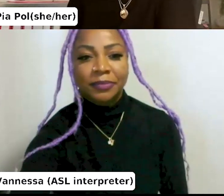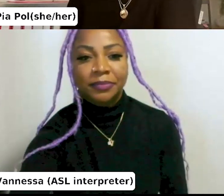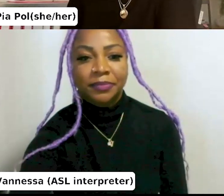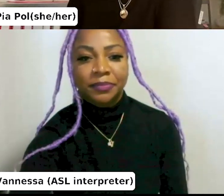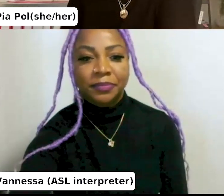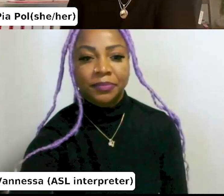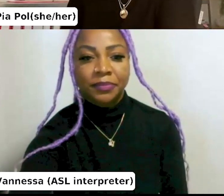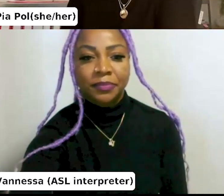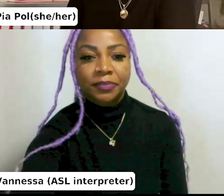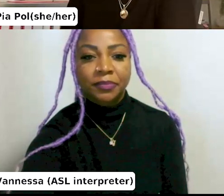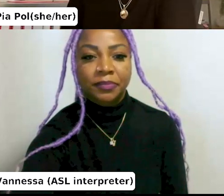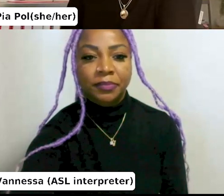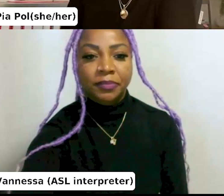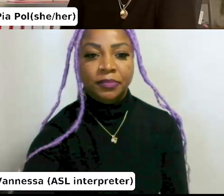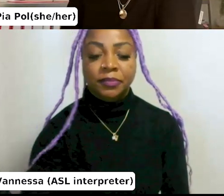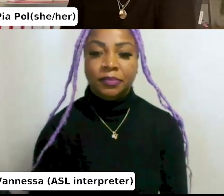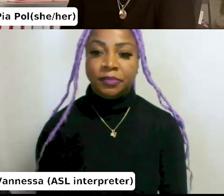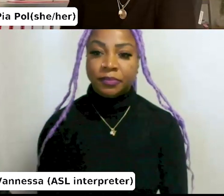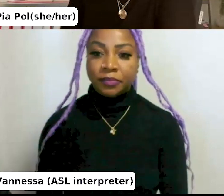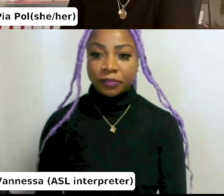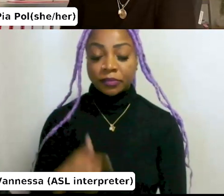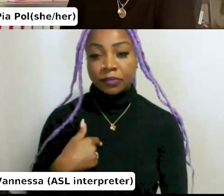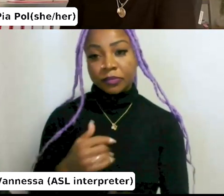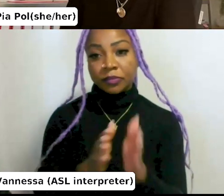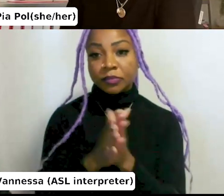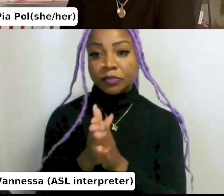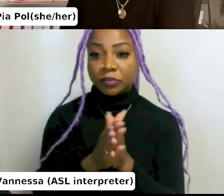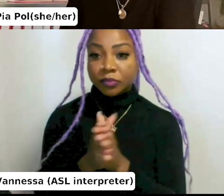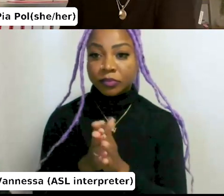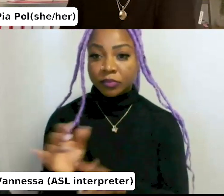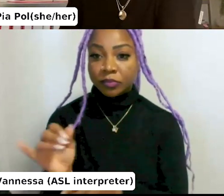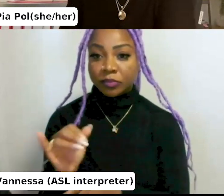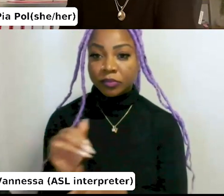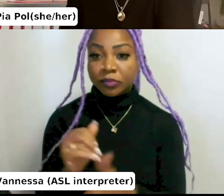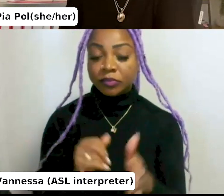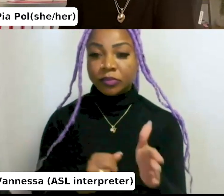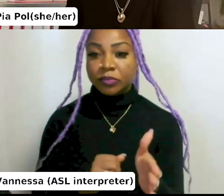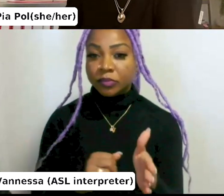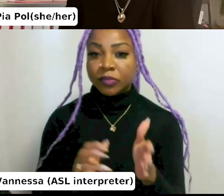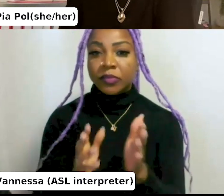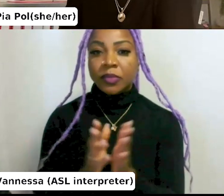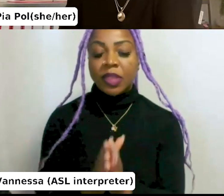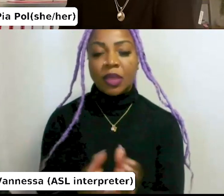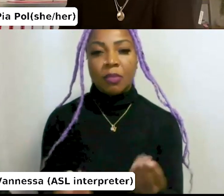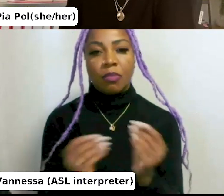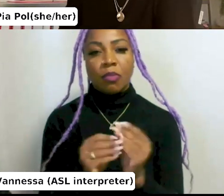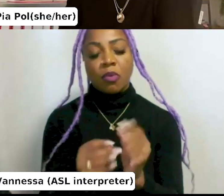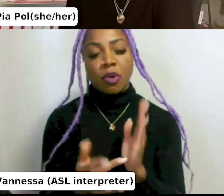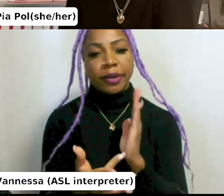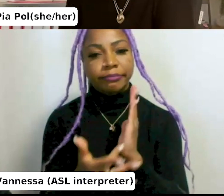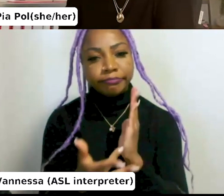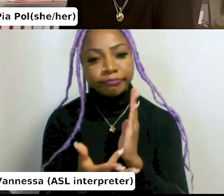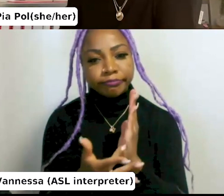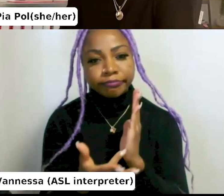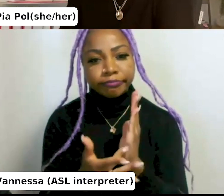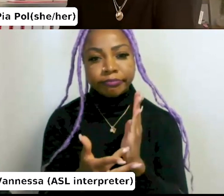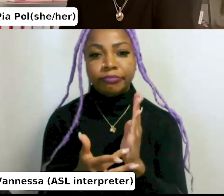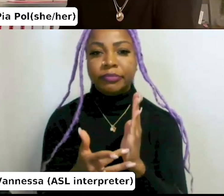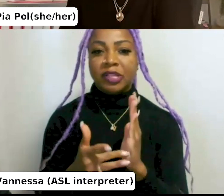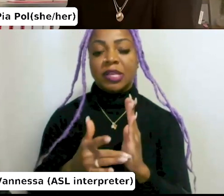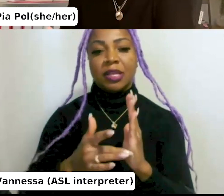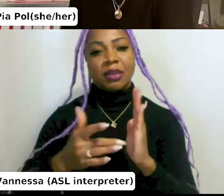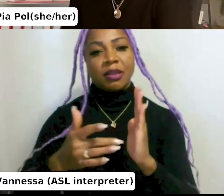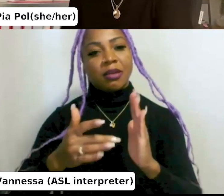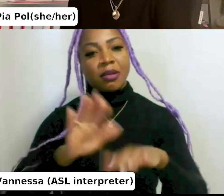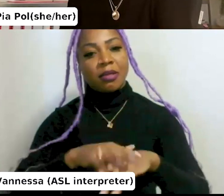in myself. We've, we've said like, oh, um, with the rise of the digital, um, um, eBooks are going to take